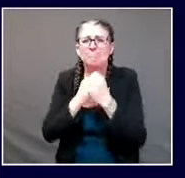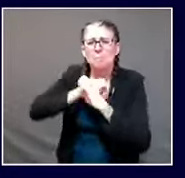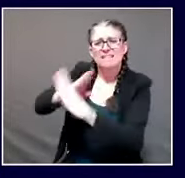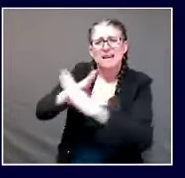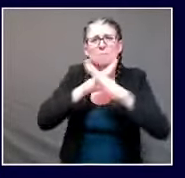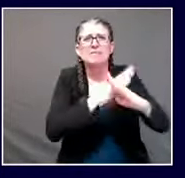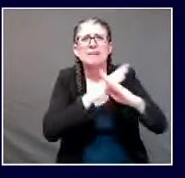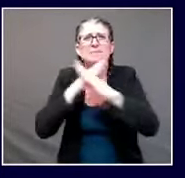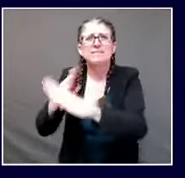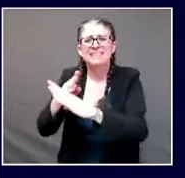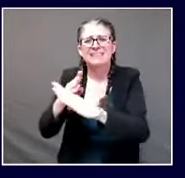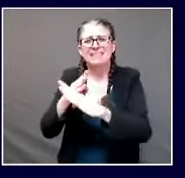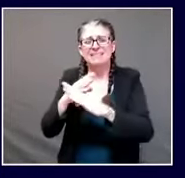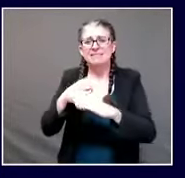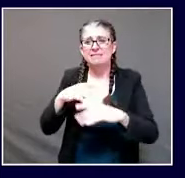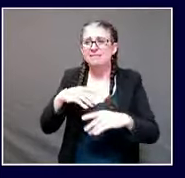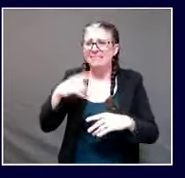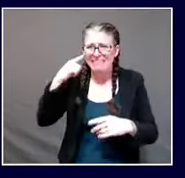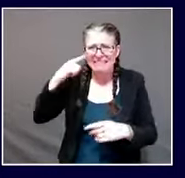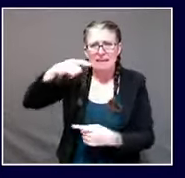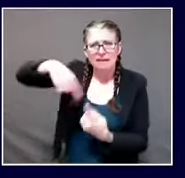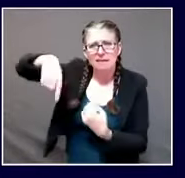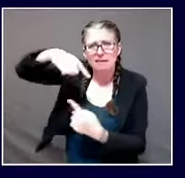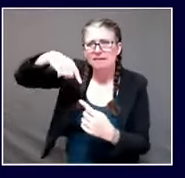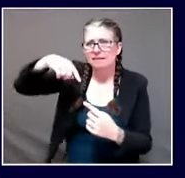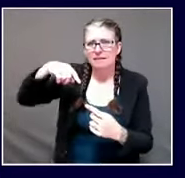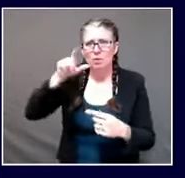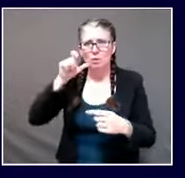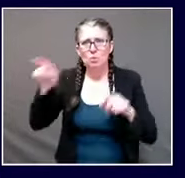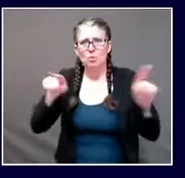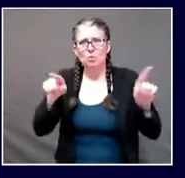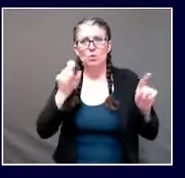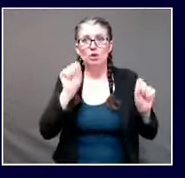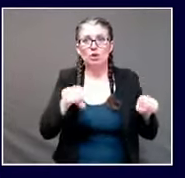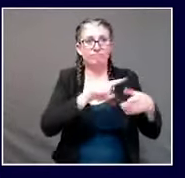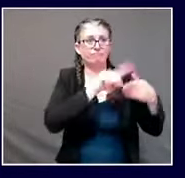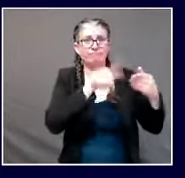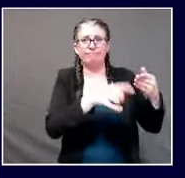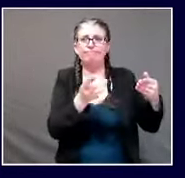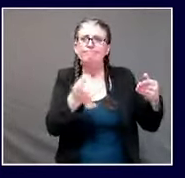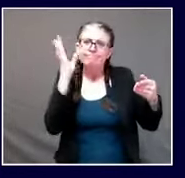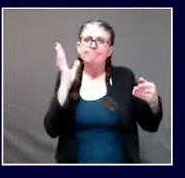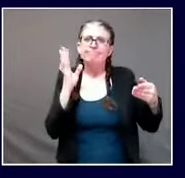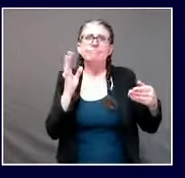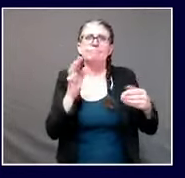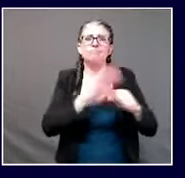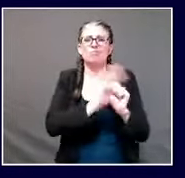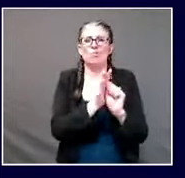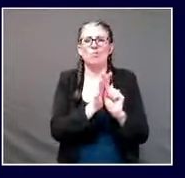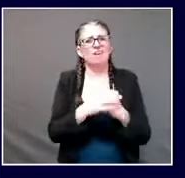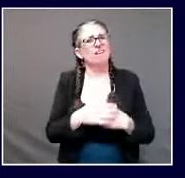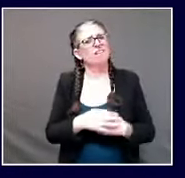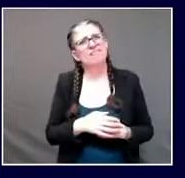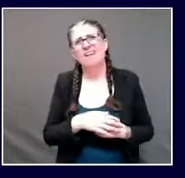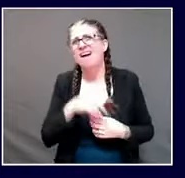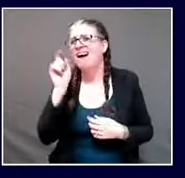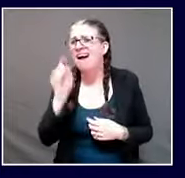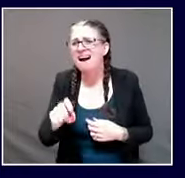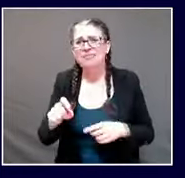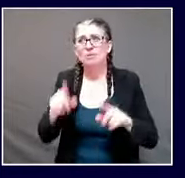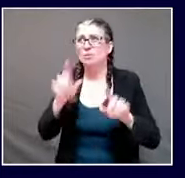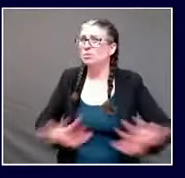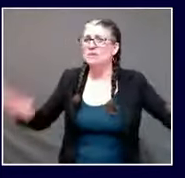week is no different. We know that some vaccines are showing promise. We're told that by people in Washington.